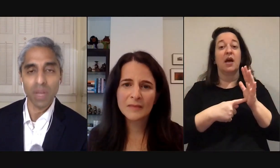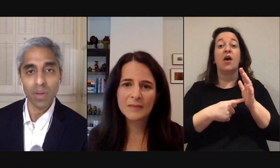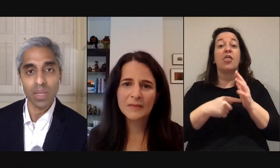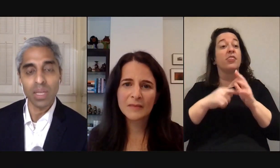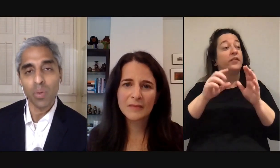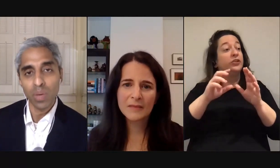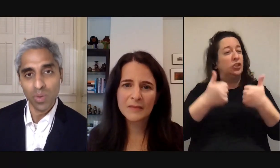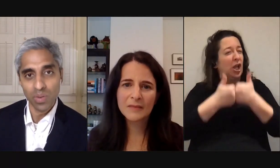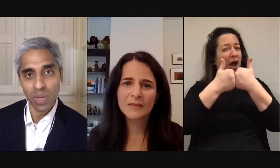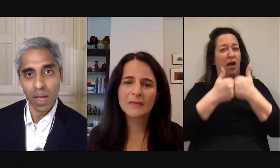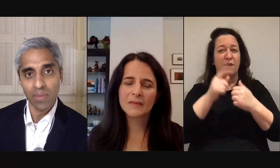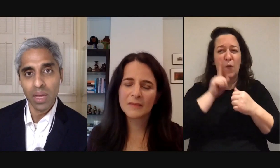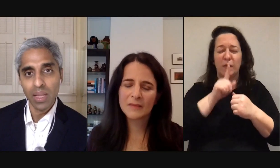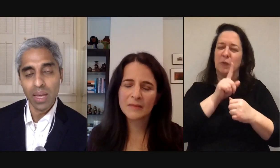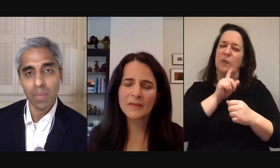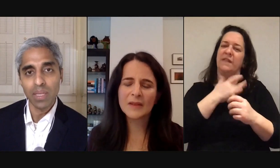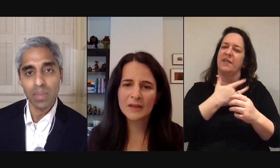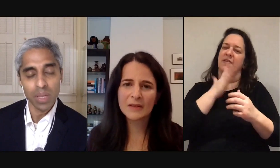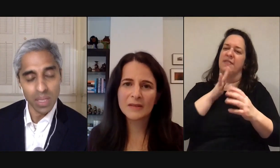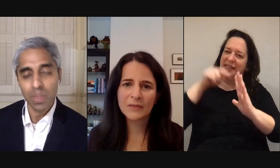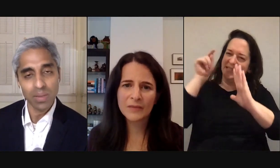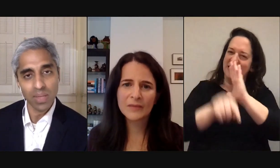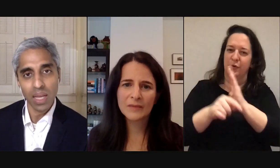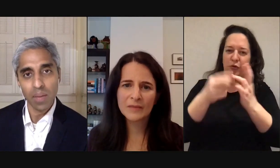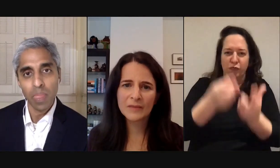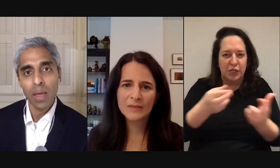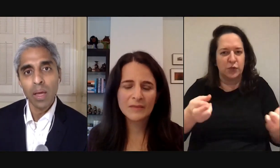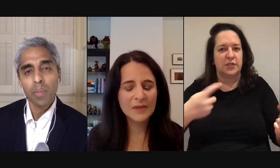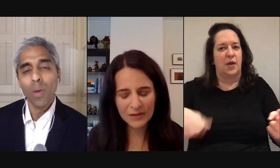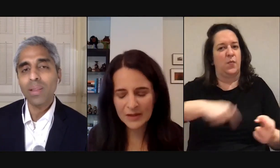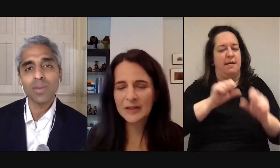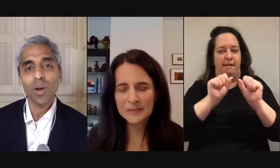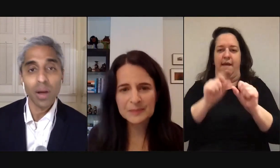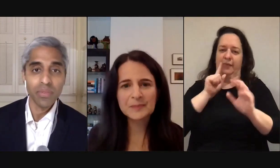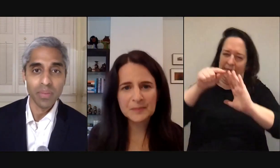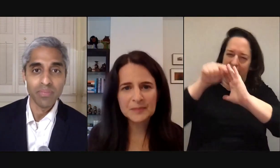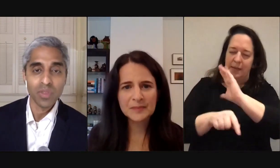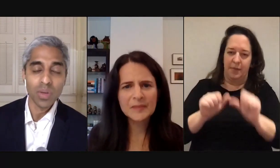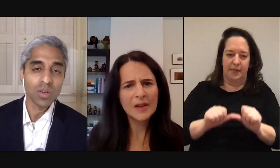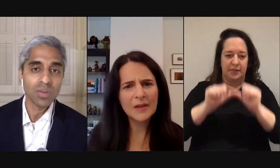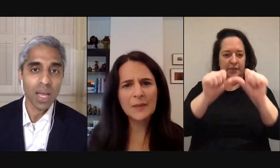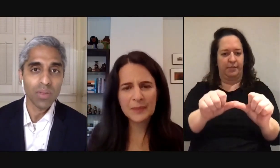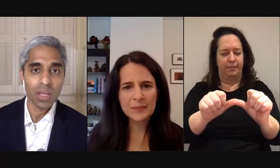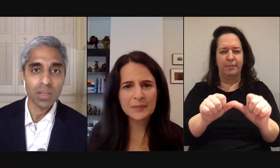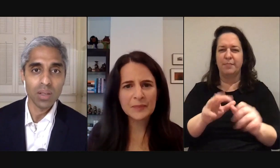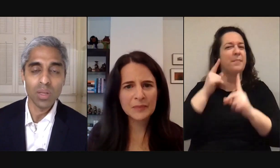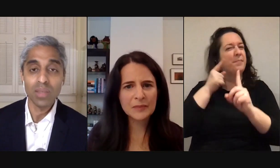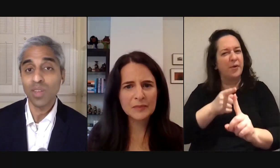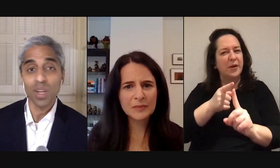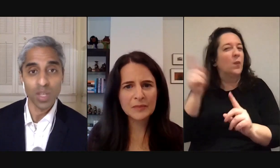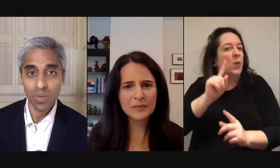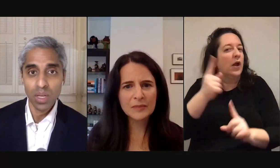discovery around a deeper resource we have that can be deeply deeply sustaining but where did this all come from so it turns out that